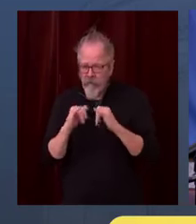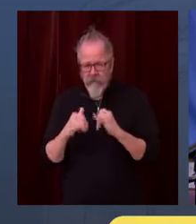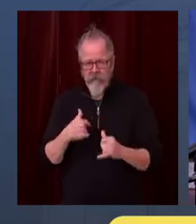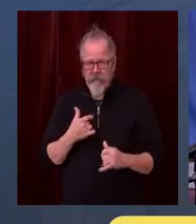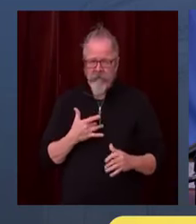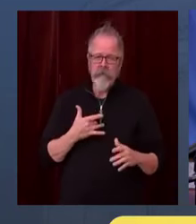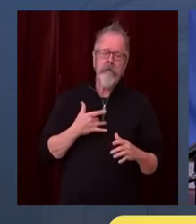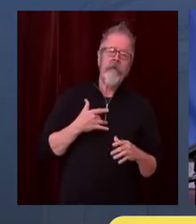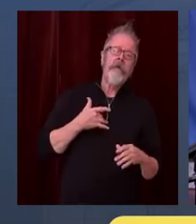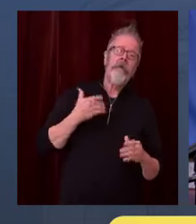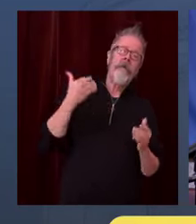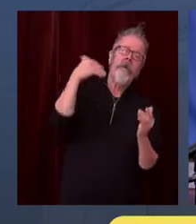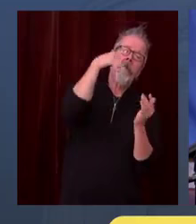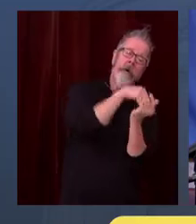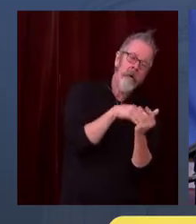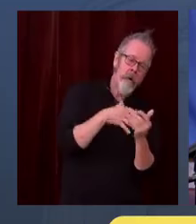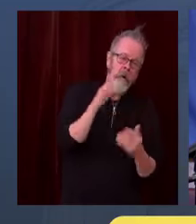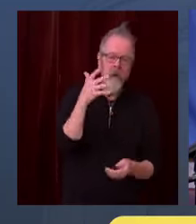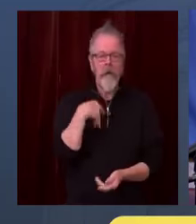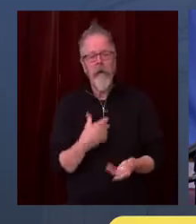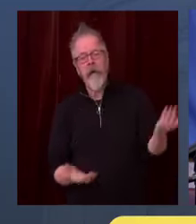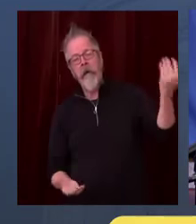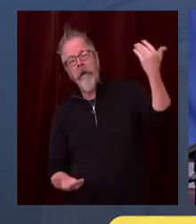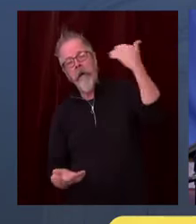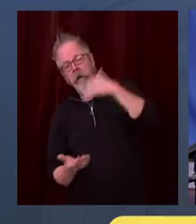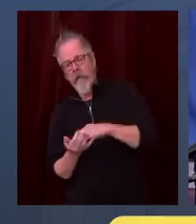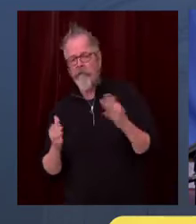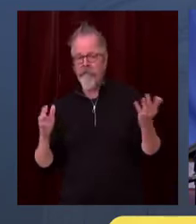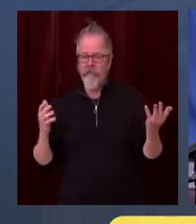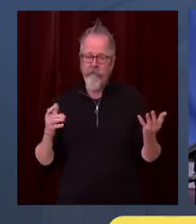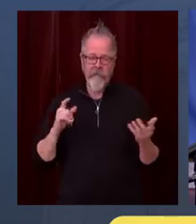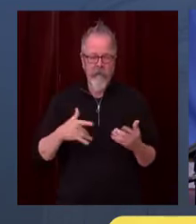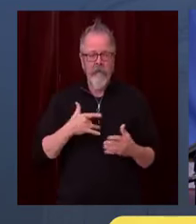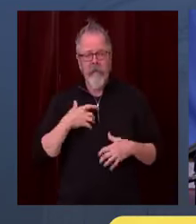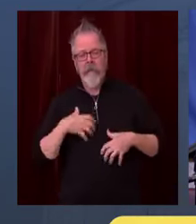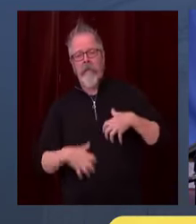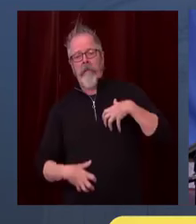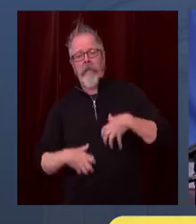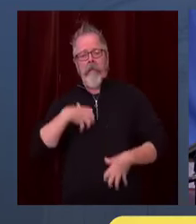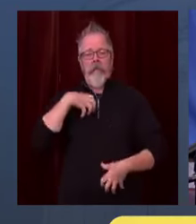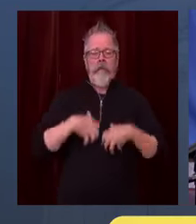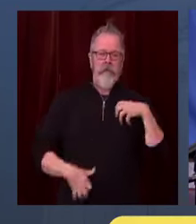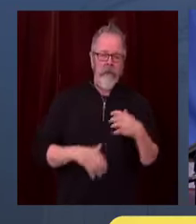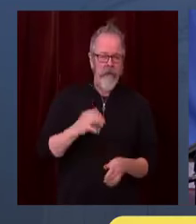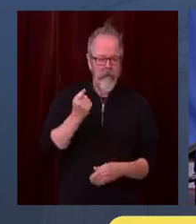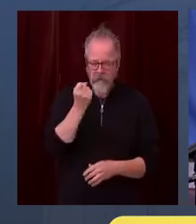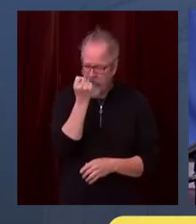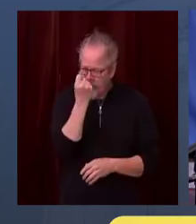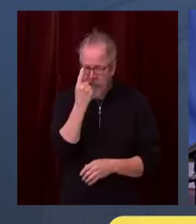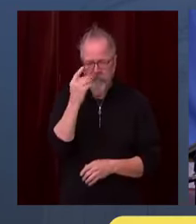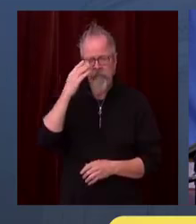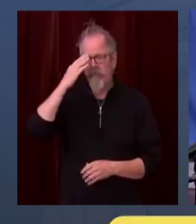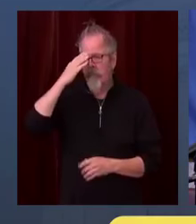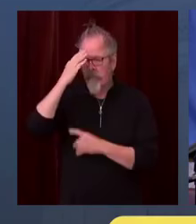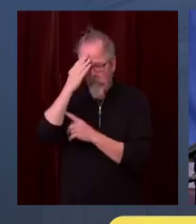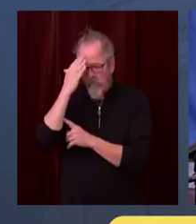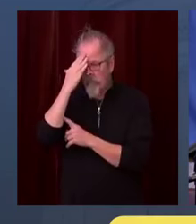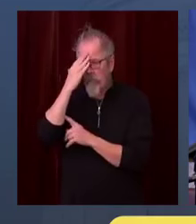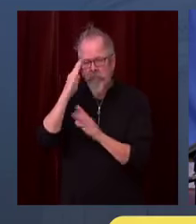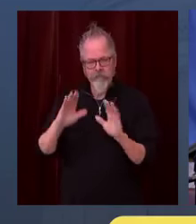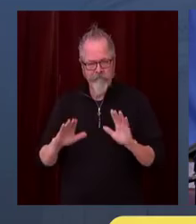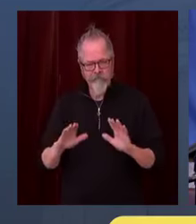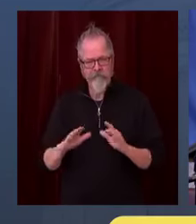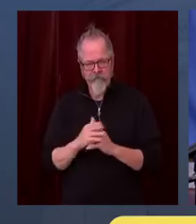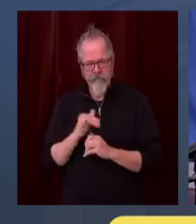could have totally eliminated this. But we know from earlier this year, this, and I think this should give us confidence,